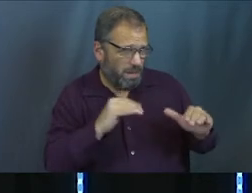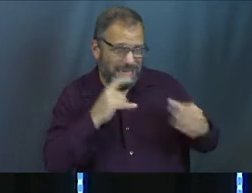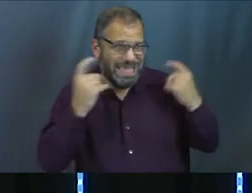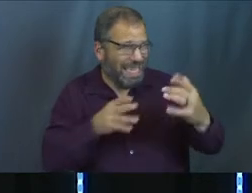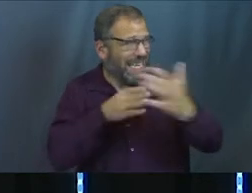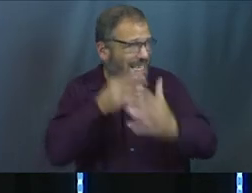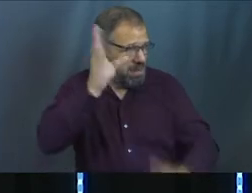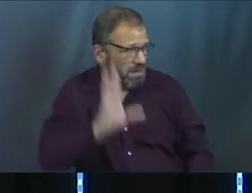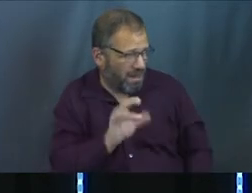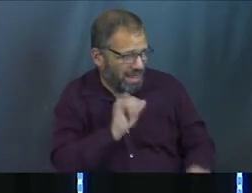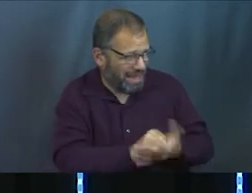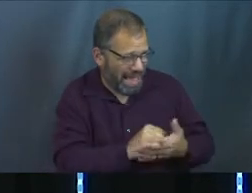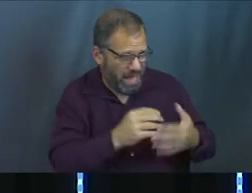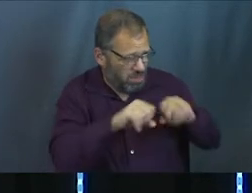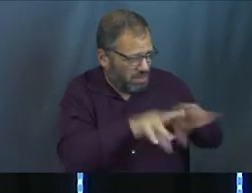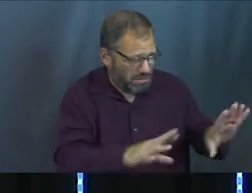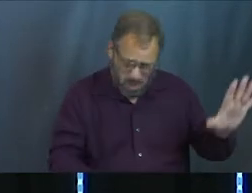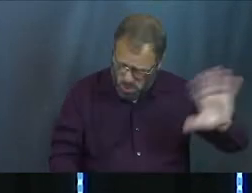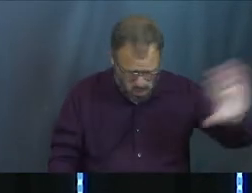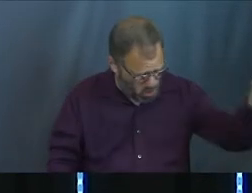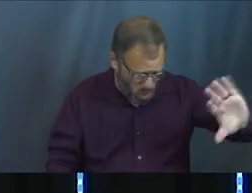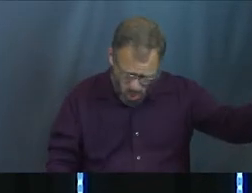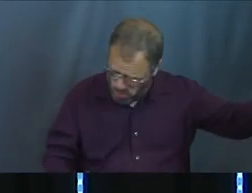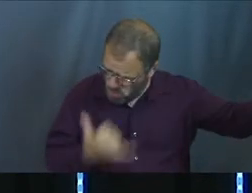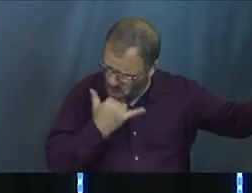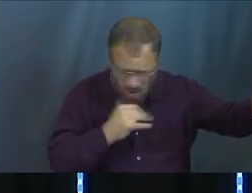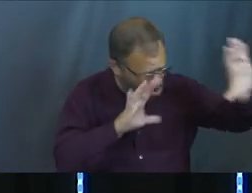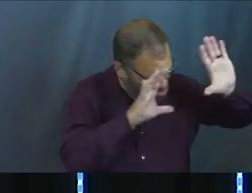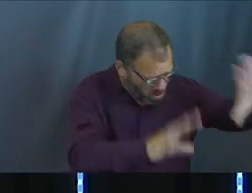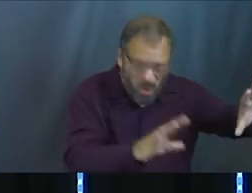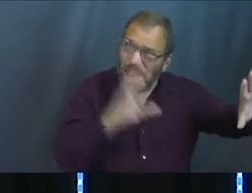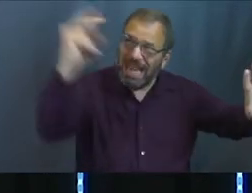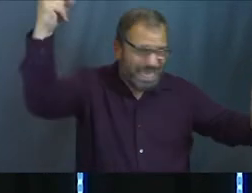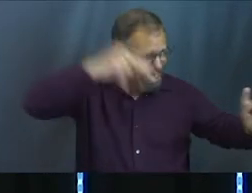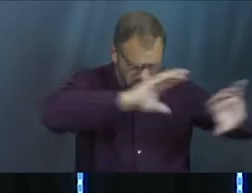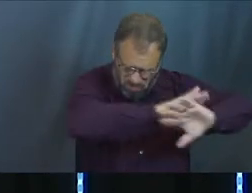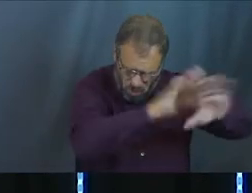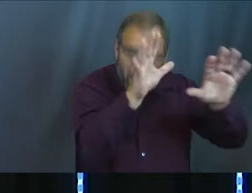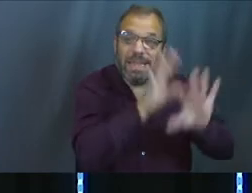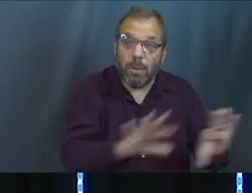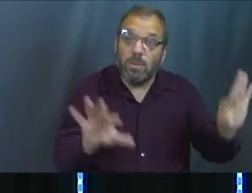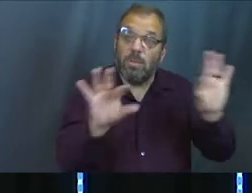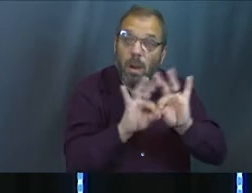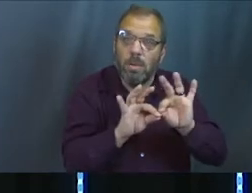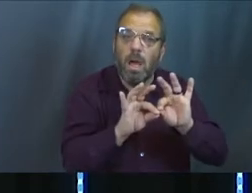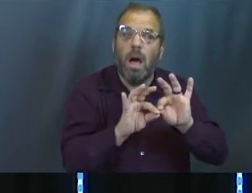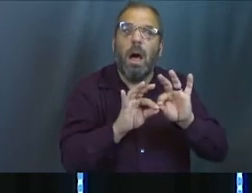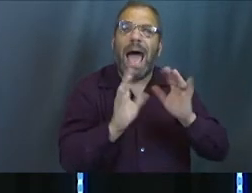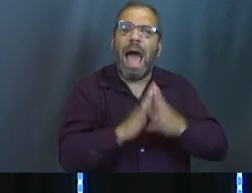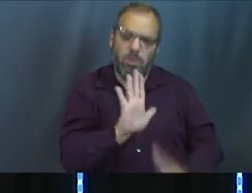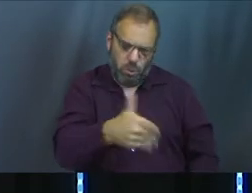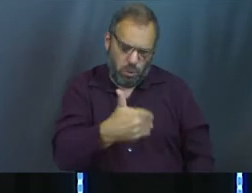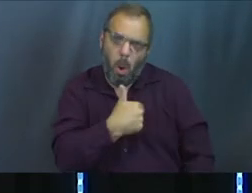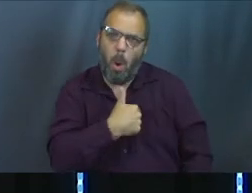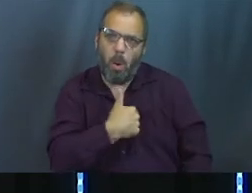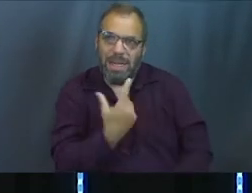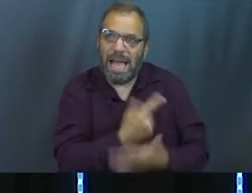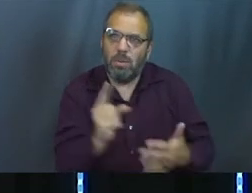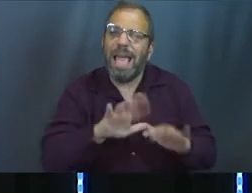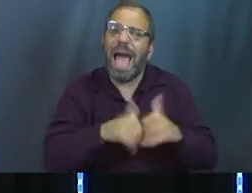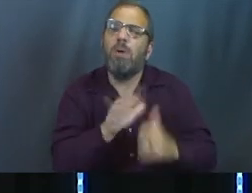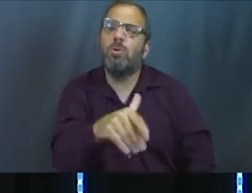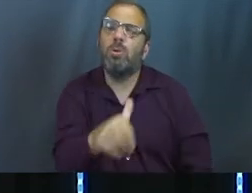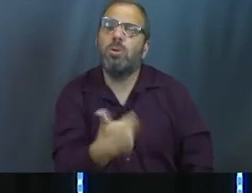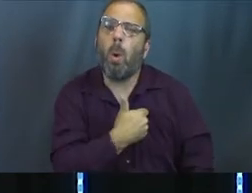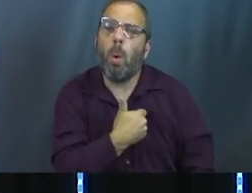that way? Like, he's like, no, no, no. This would be wrong in the sight of the Lord, and that's what matters most. Like, how's your soul, right? Last week,